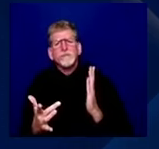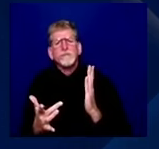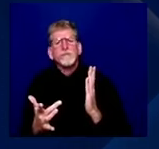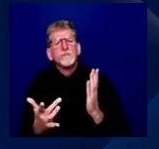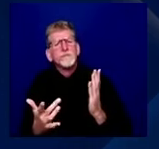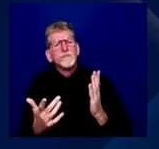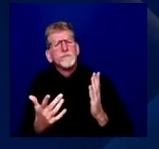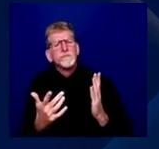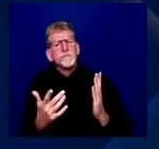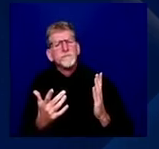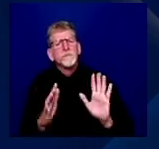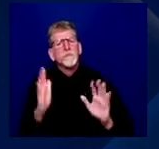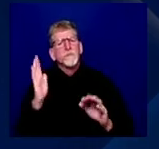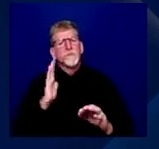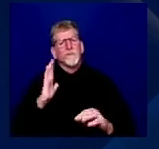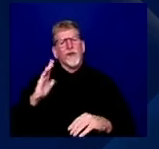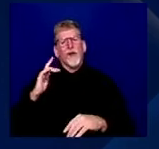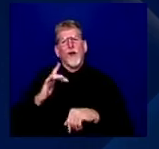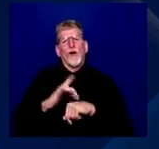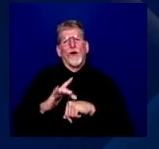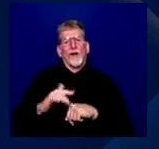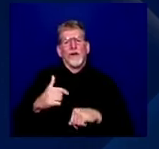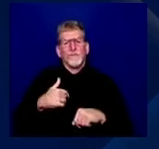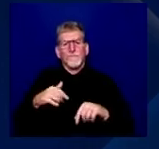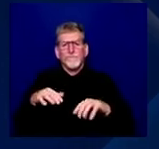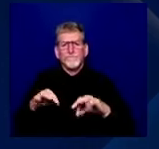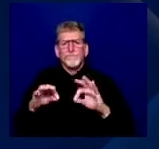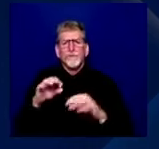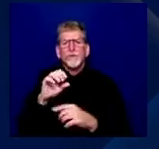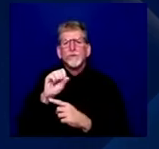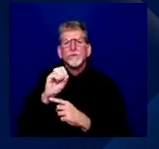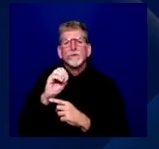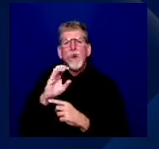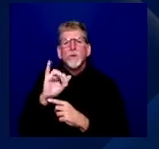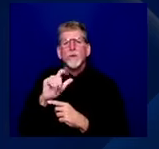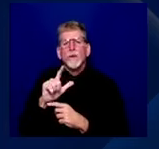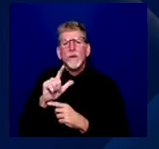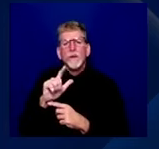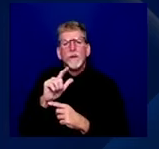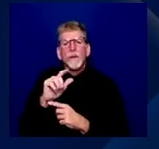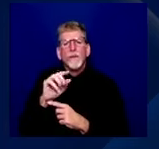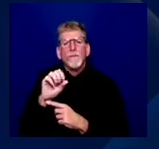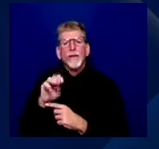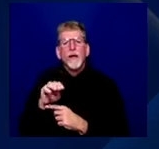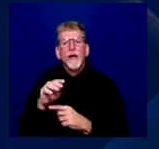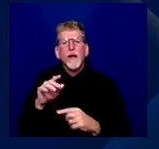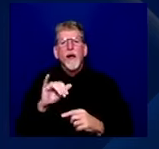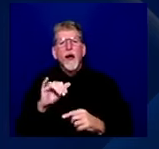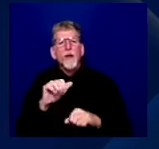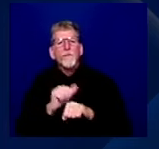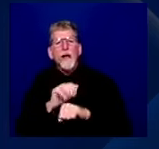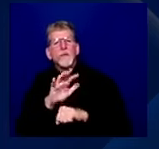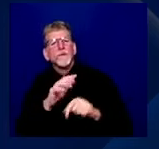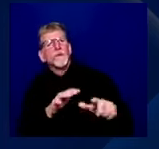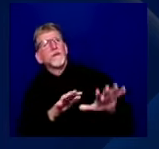adapter on a lot of social media. It's like a mountain range. know, there are peaks, towering peaks of possibility with technology. There are definitely valleys